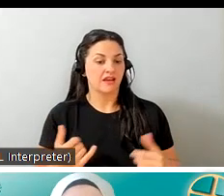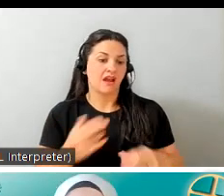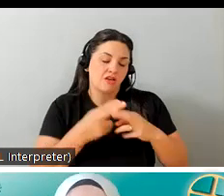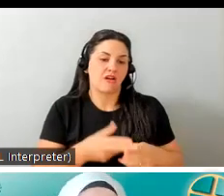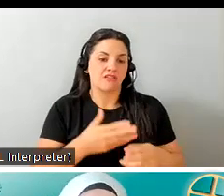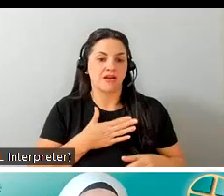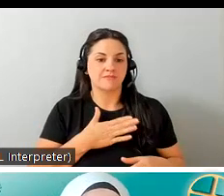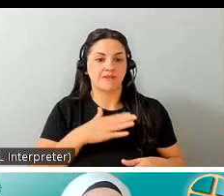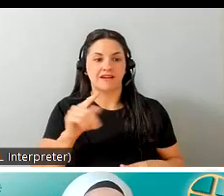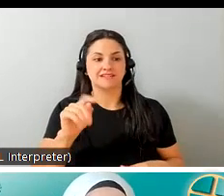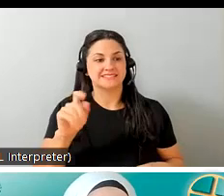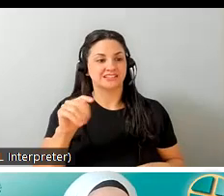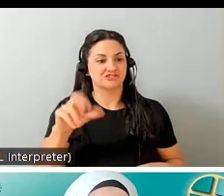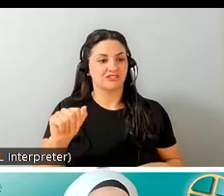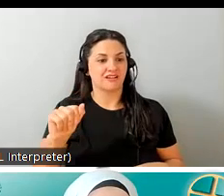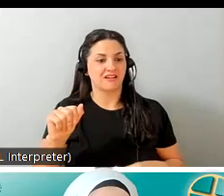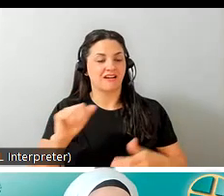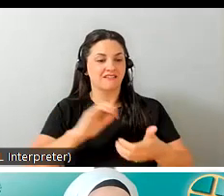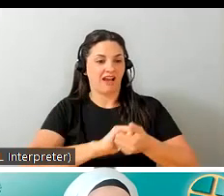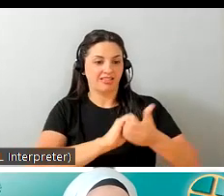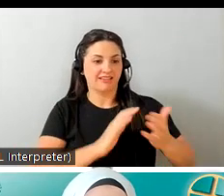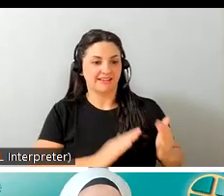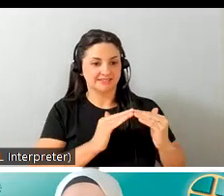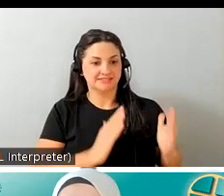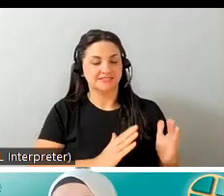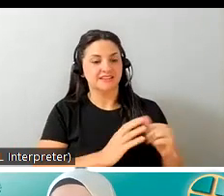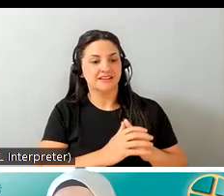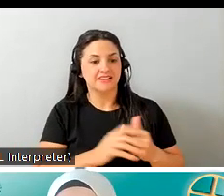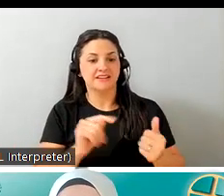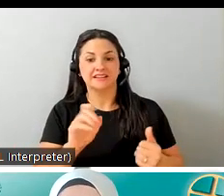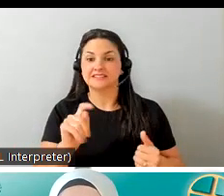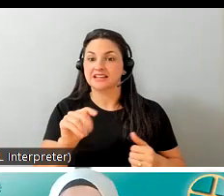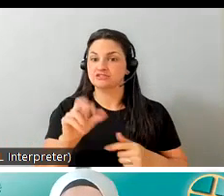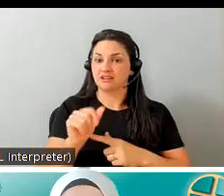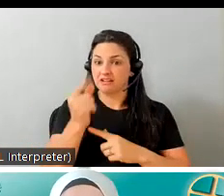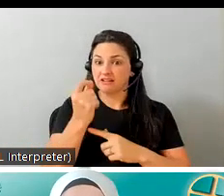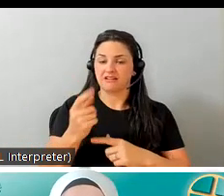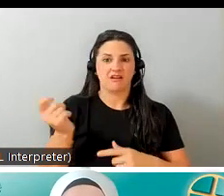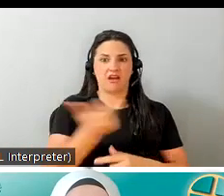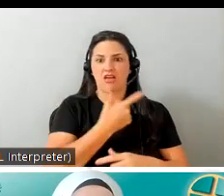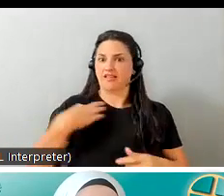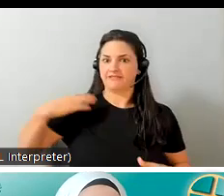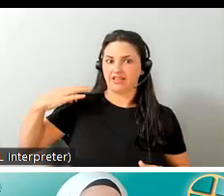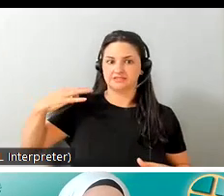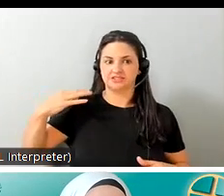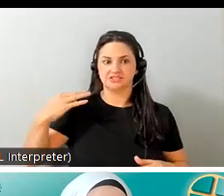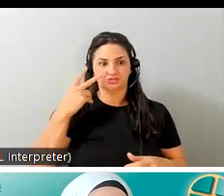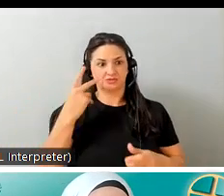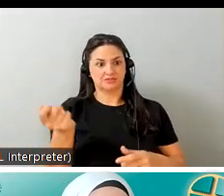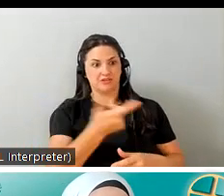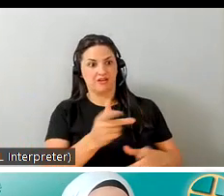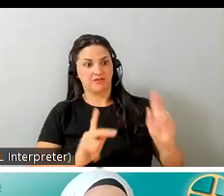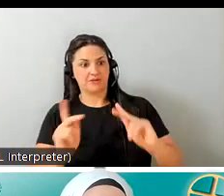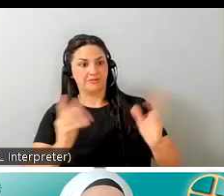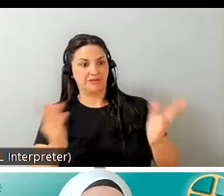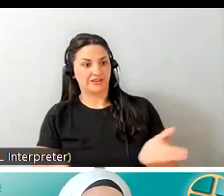my tetra colleagues but um tetra is completely volunteer run so everyone you see here kind of on